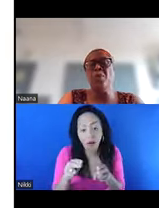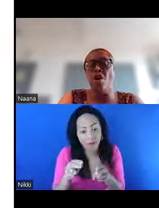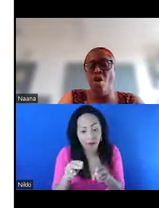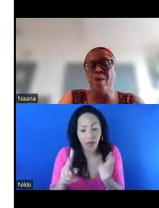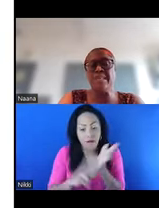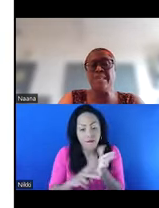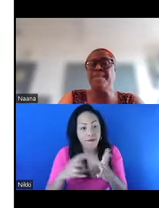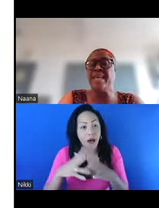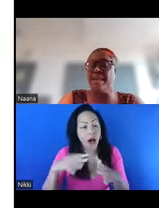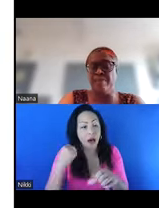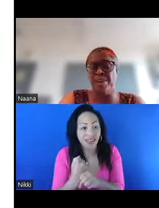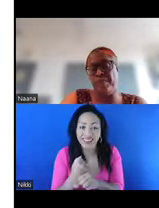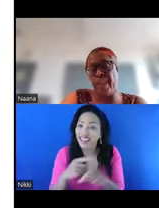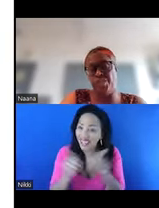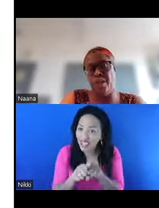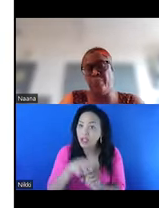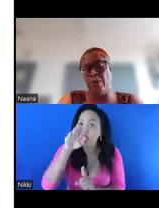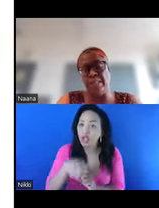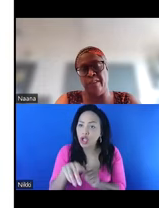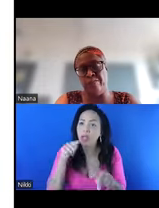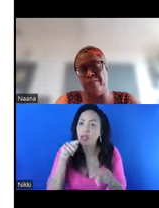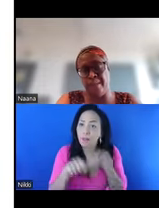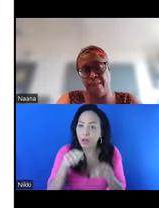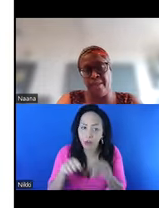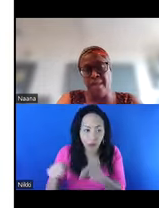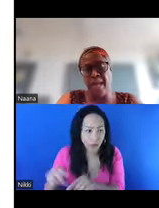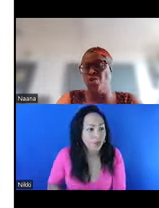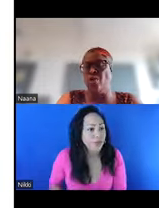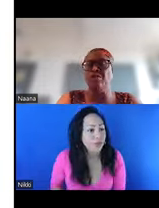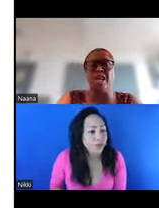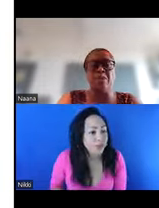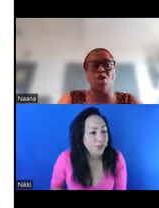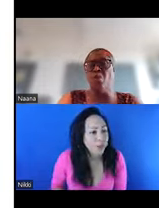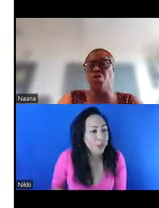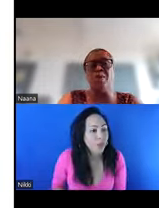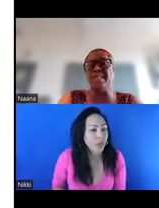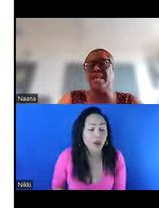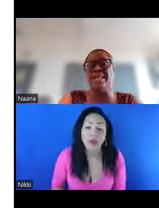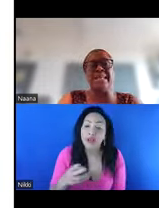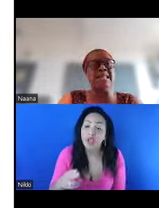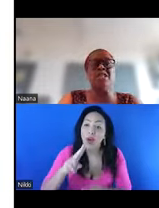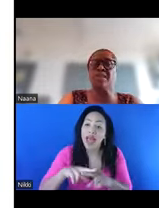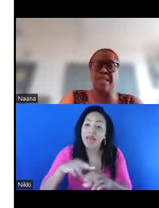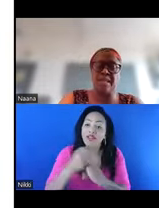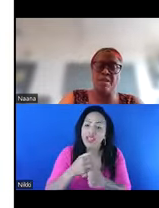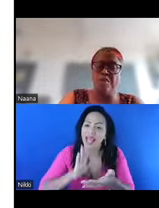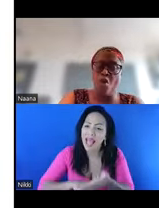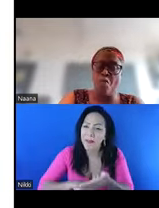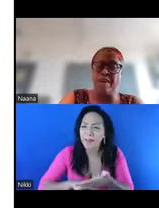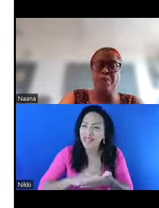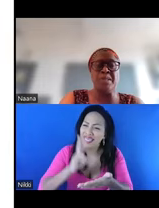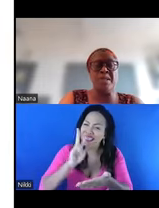But we always see the othering of FGM in policy and funding. And so FGM is almost always seen as an exotic